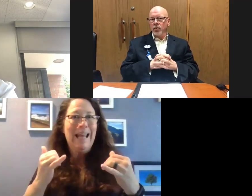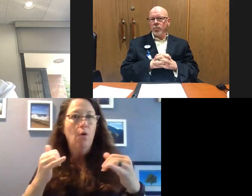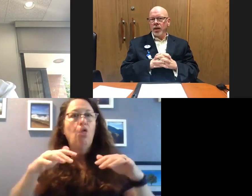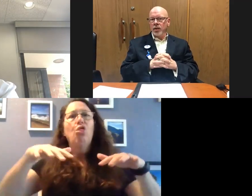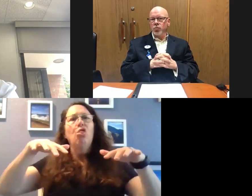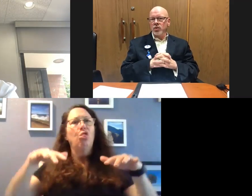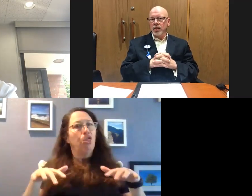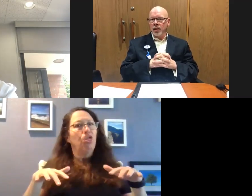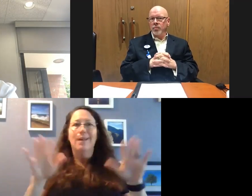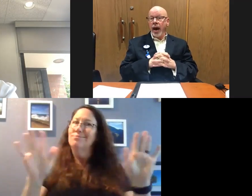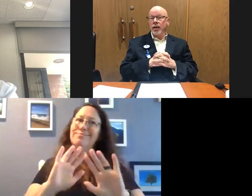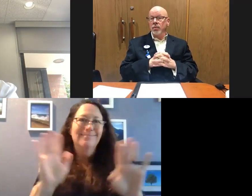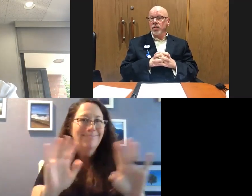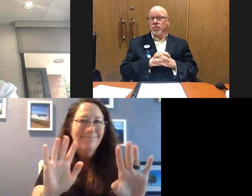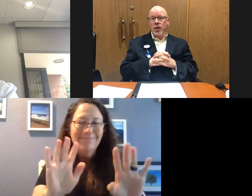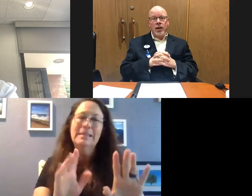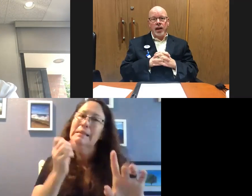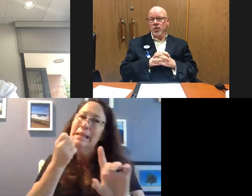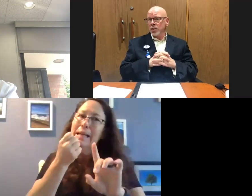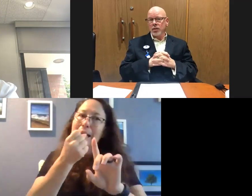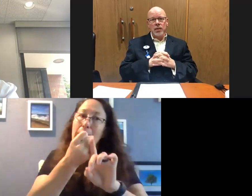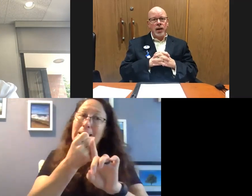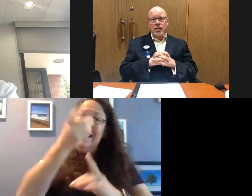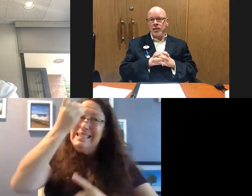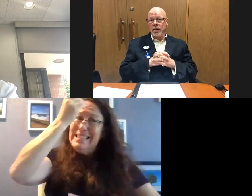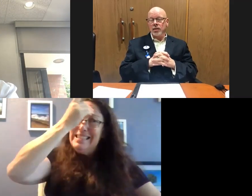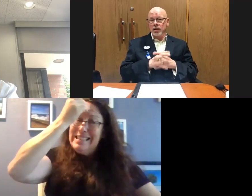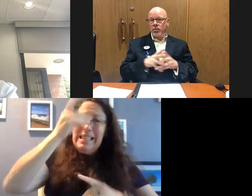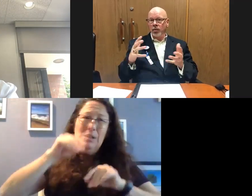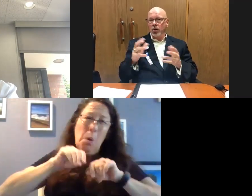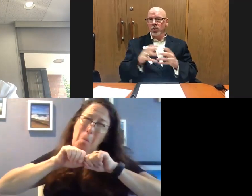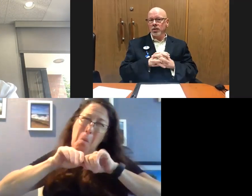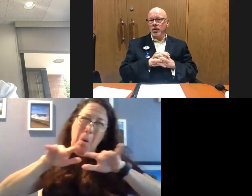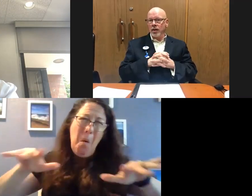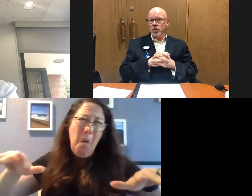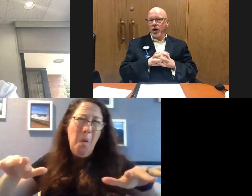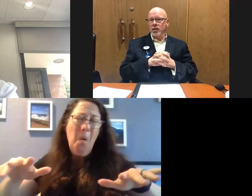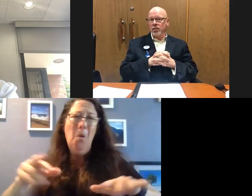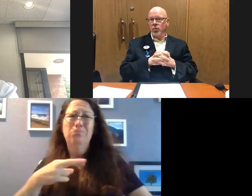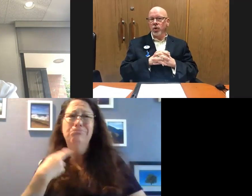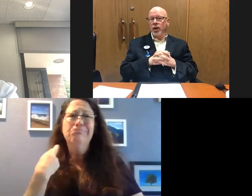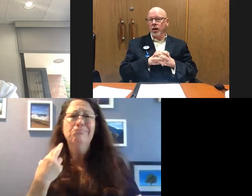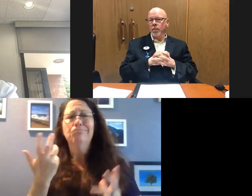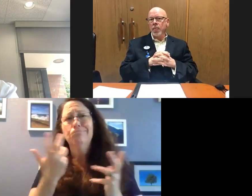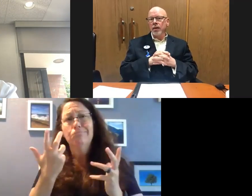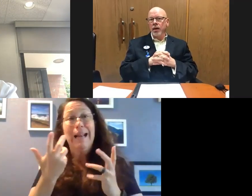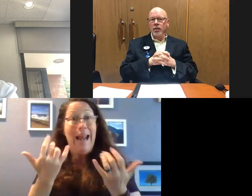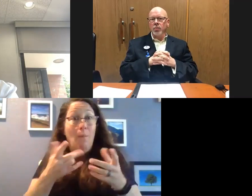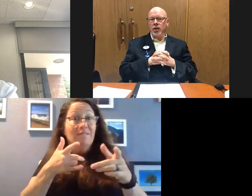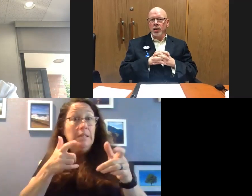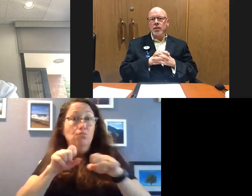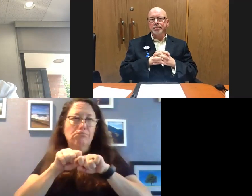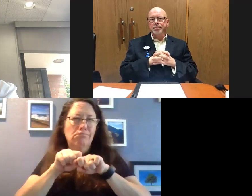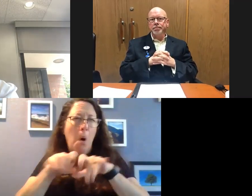down because we're seeing the impact of this very dangerous disease as it reemerges and now spreads even quicker in our